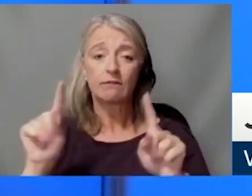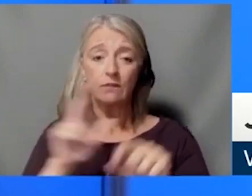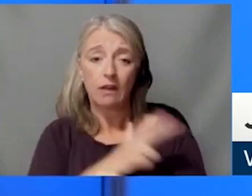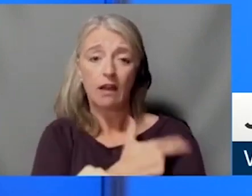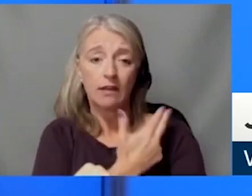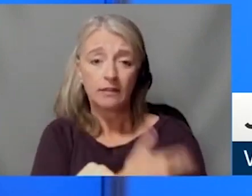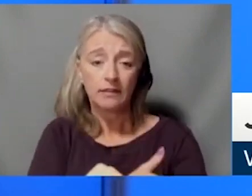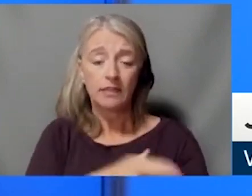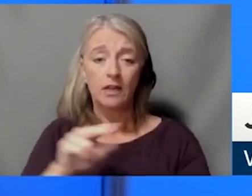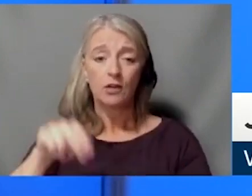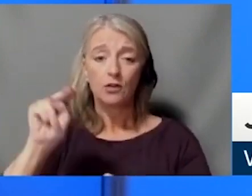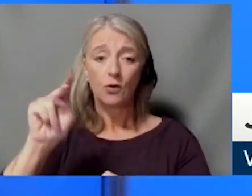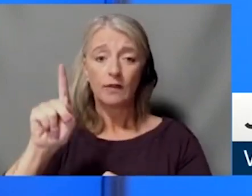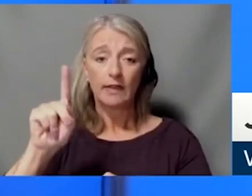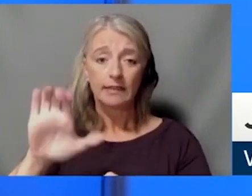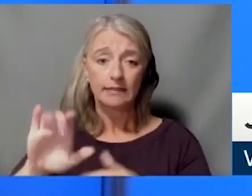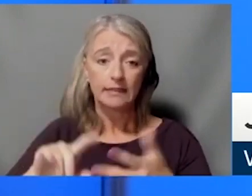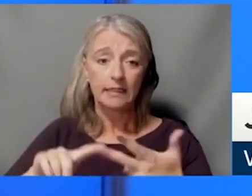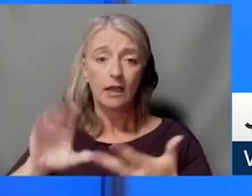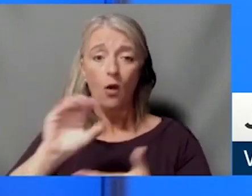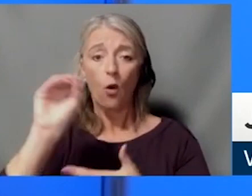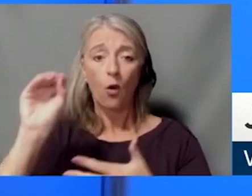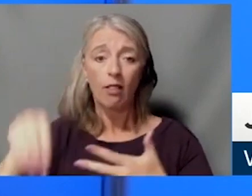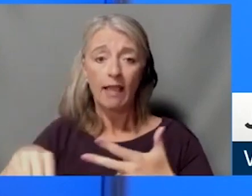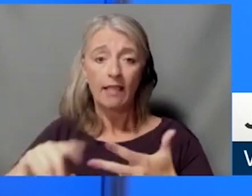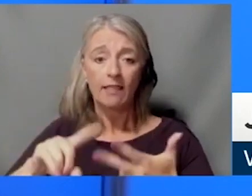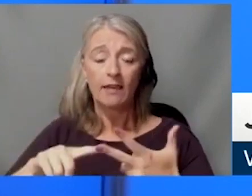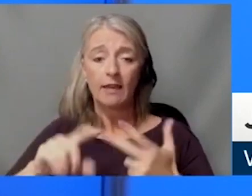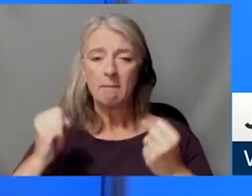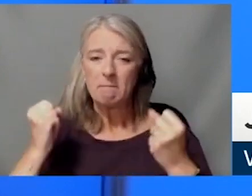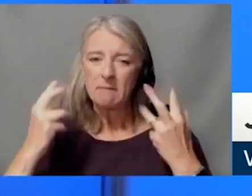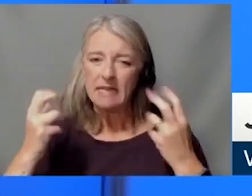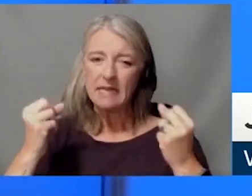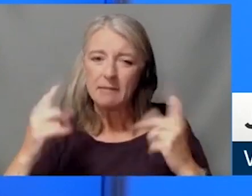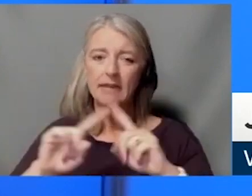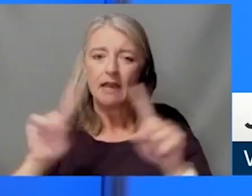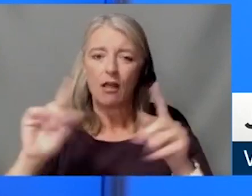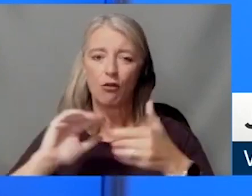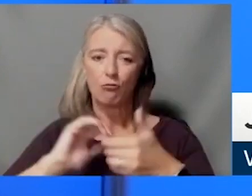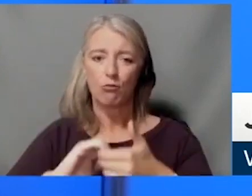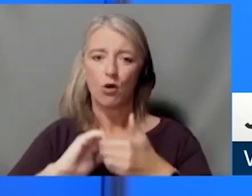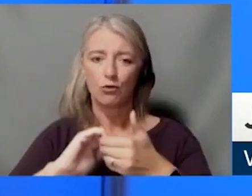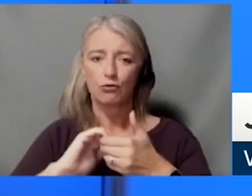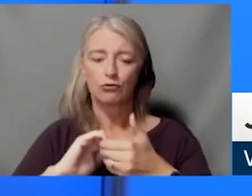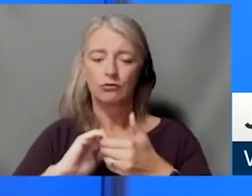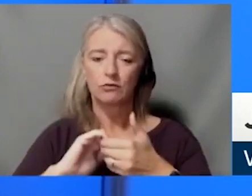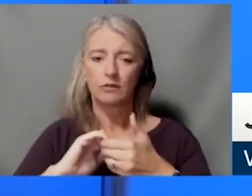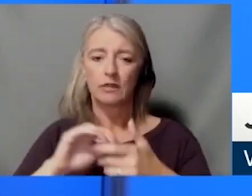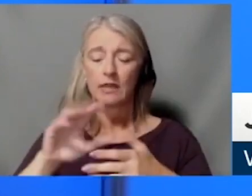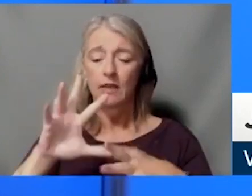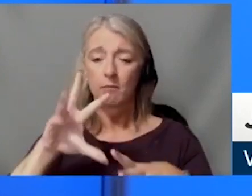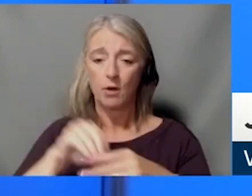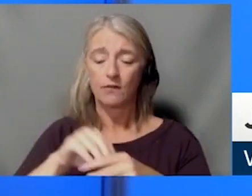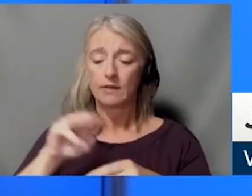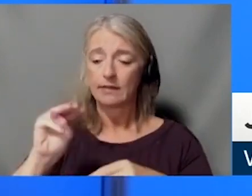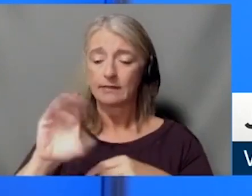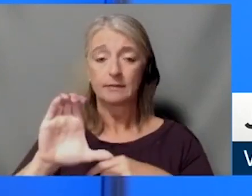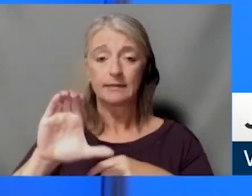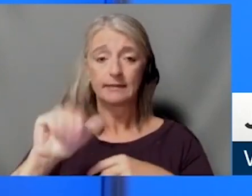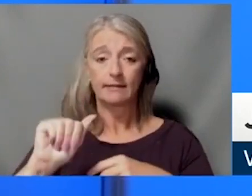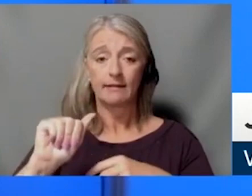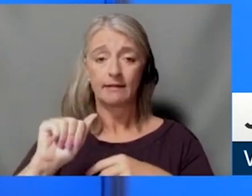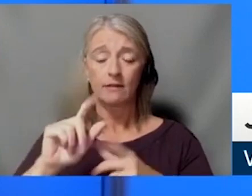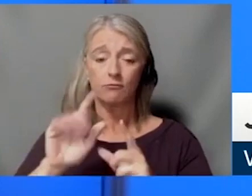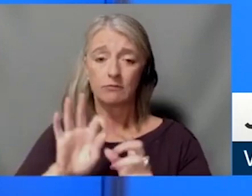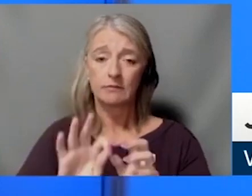Hospital, Olathe, and many, many other partners as part of the MCA and just the significant role that they play on